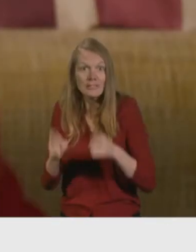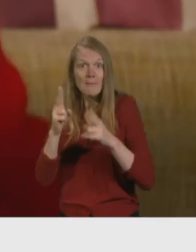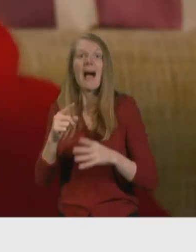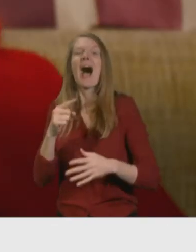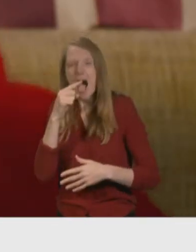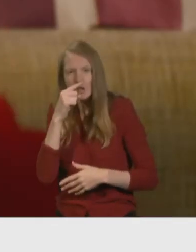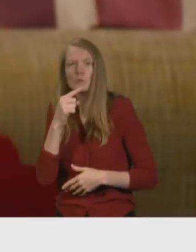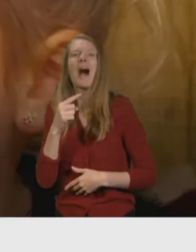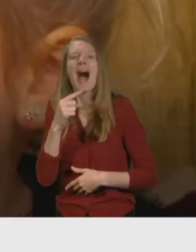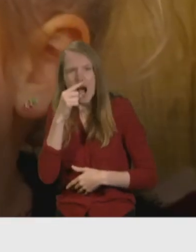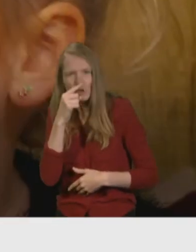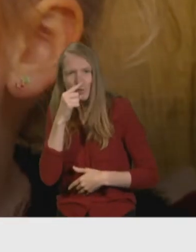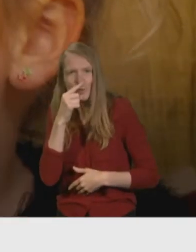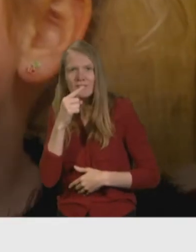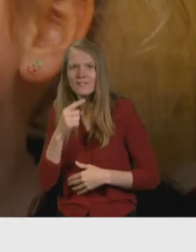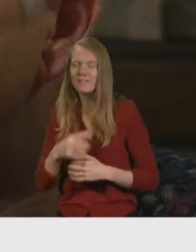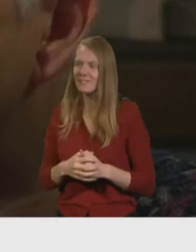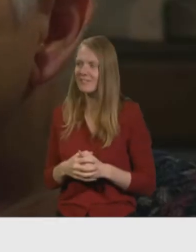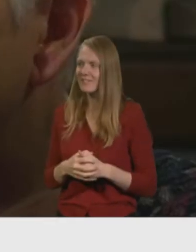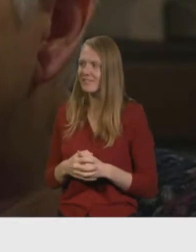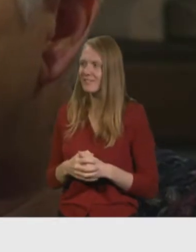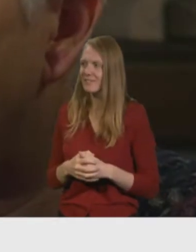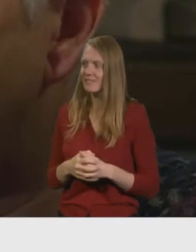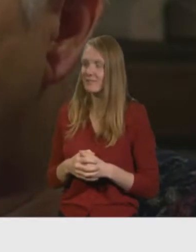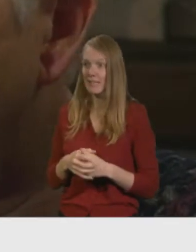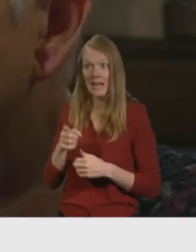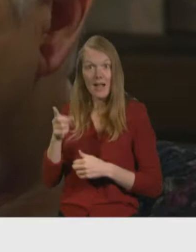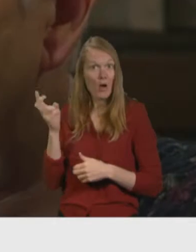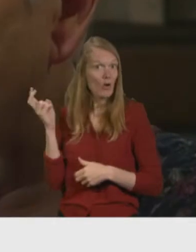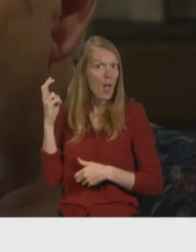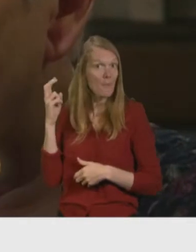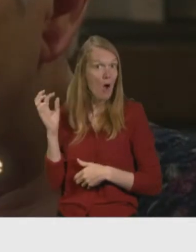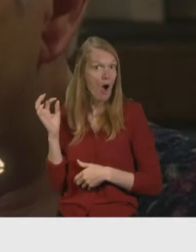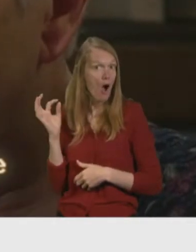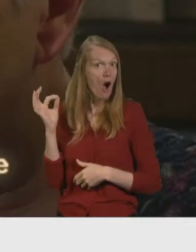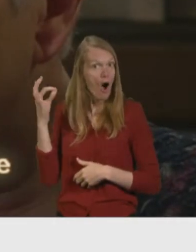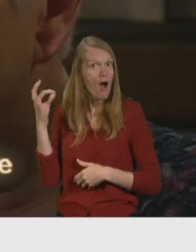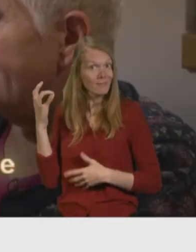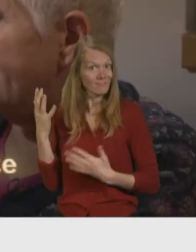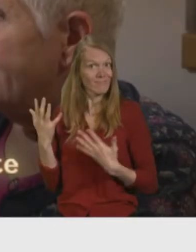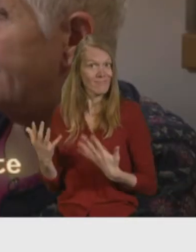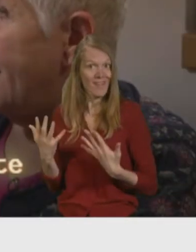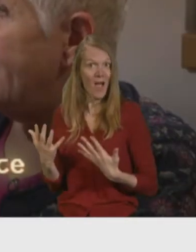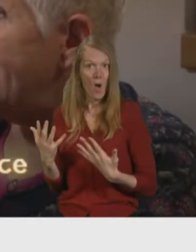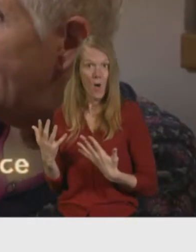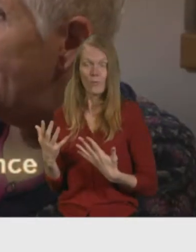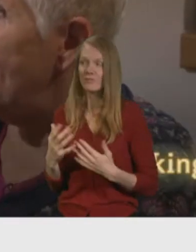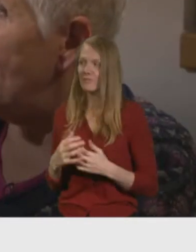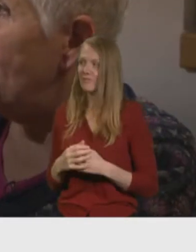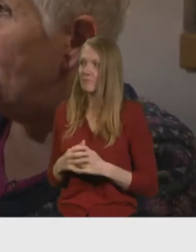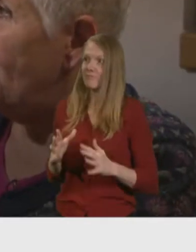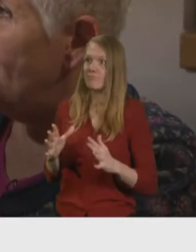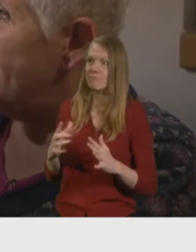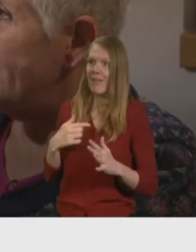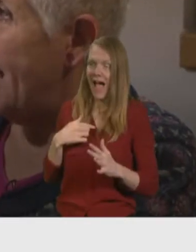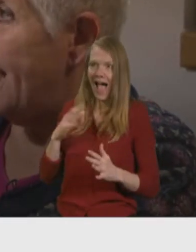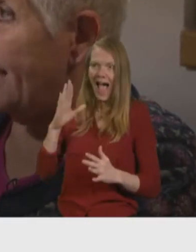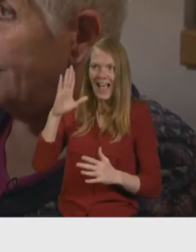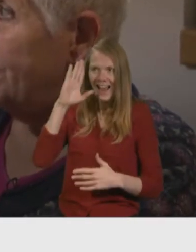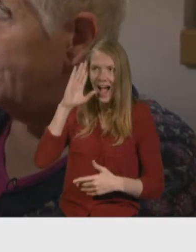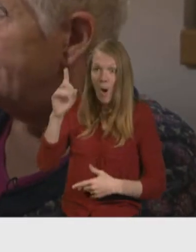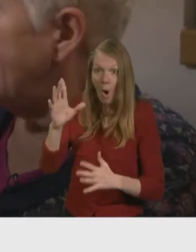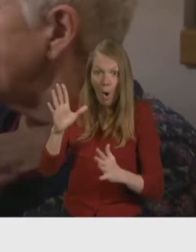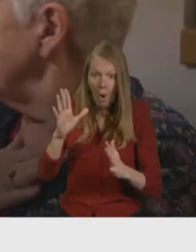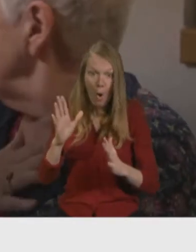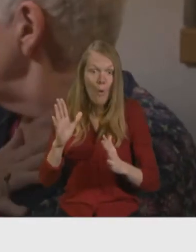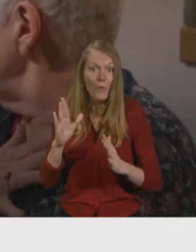I'm going to switch the implant on now. I can hear what you're saying.